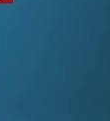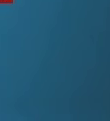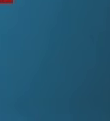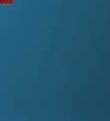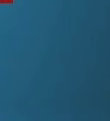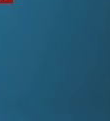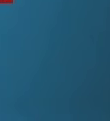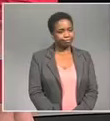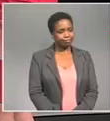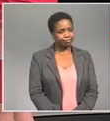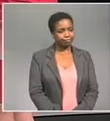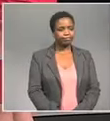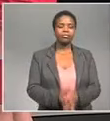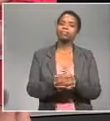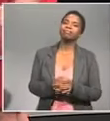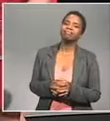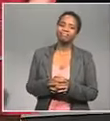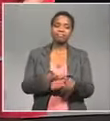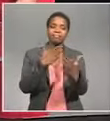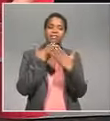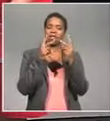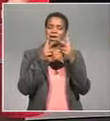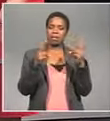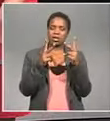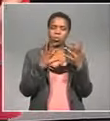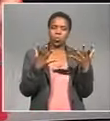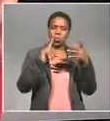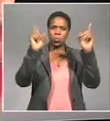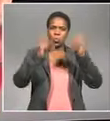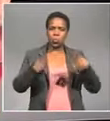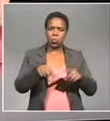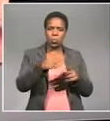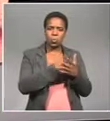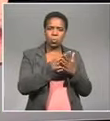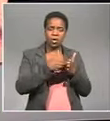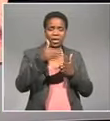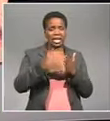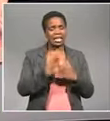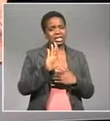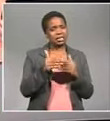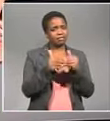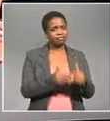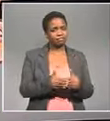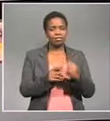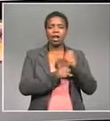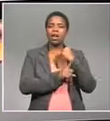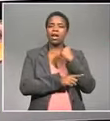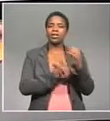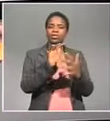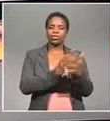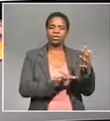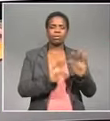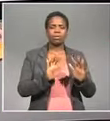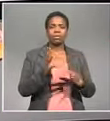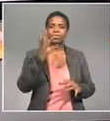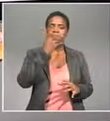centre Over to you Thanks very much Joel Lots of lightning about We've got to be really careful And finally Colourful lanterns Have